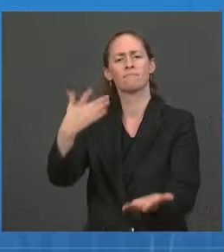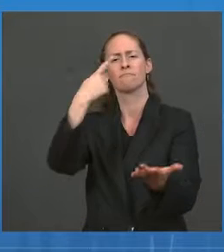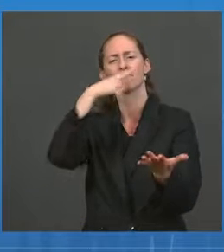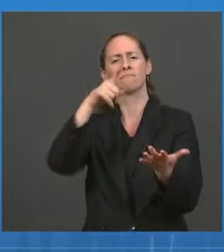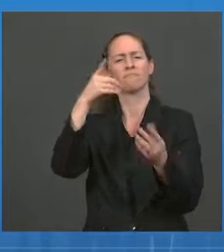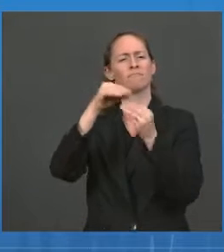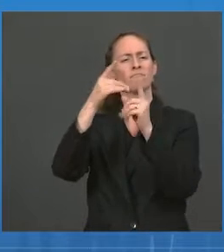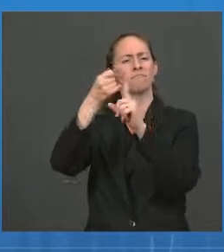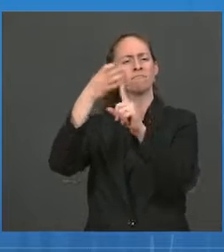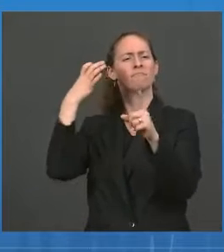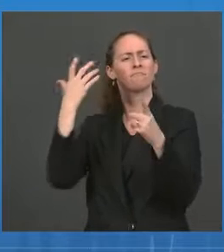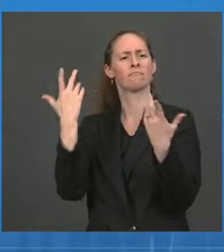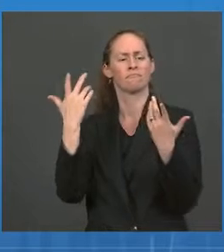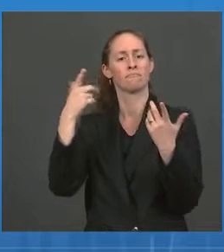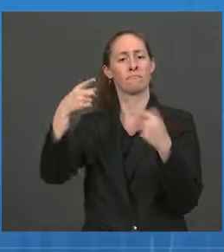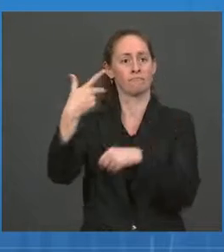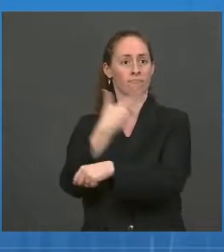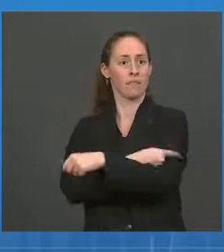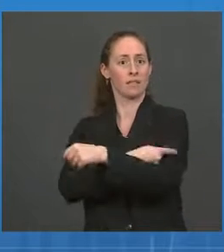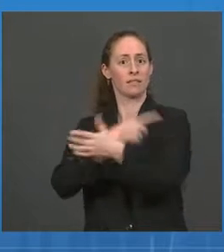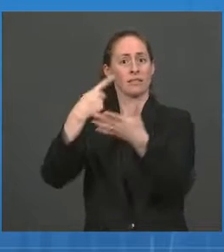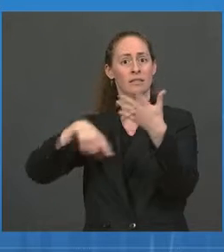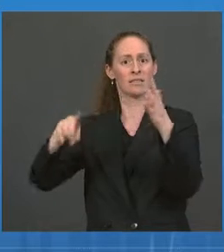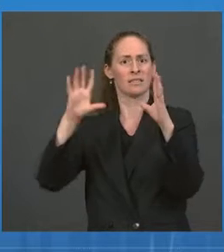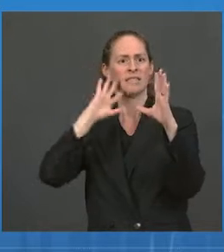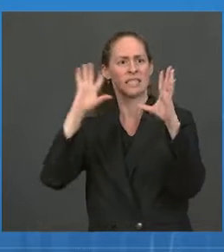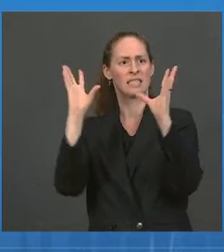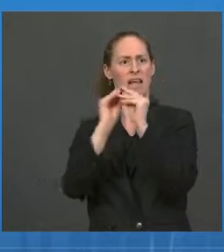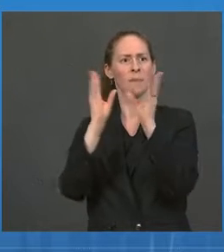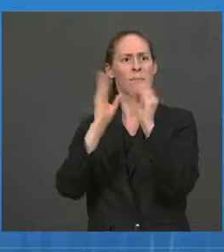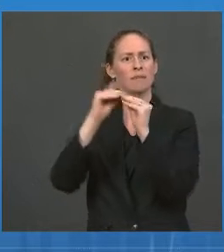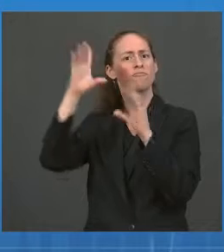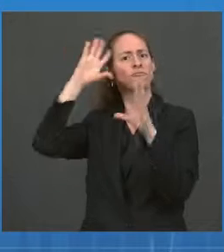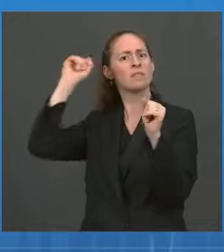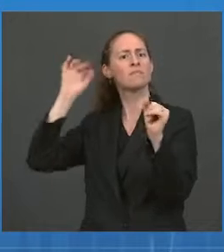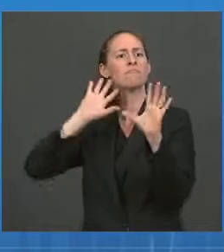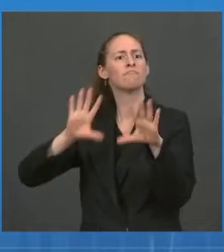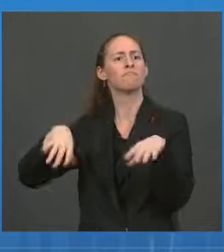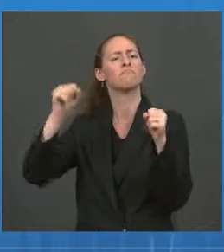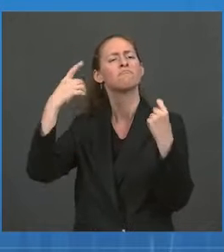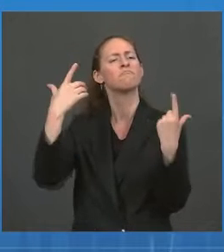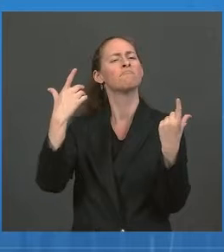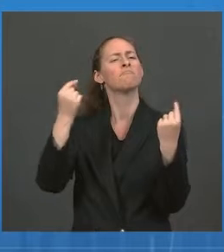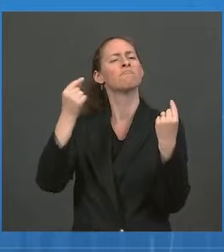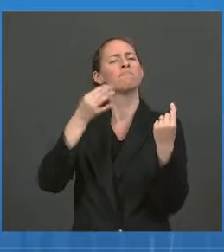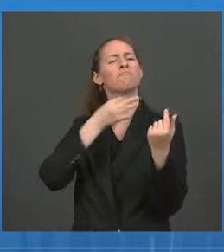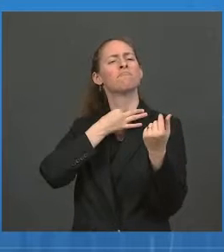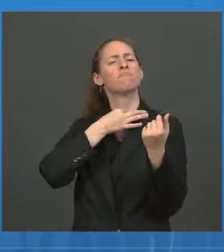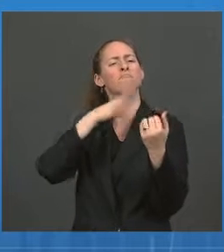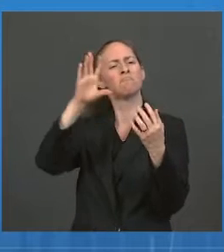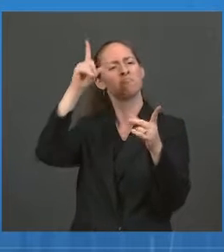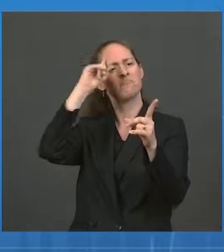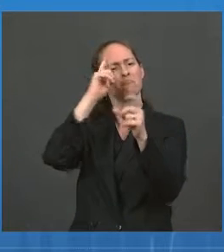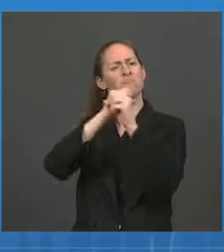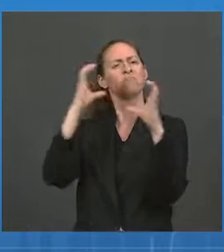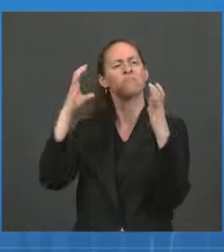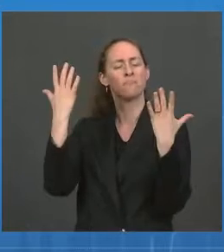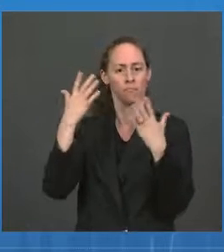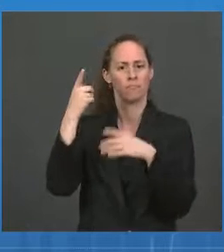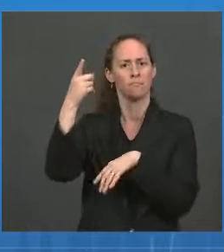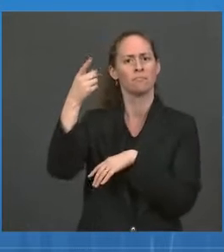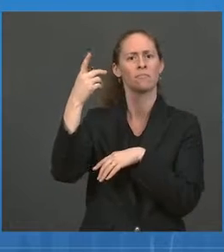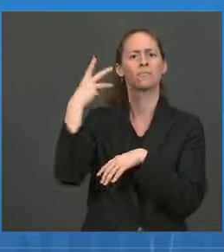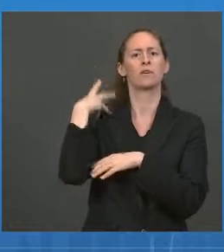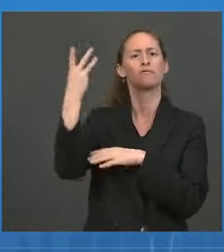summit next week that the President is hosting? And The Washington Post is reporting that the U.S. will order more Pfizer